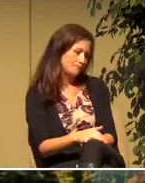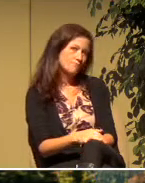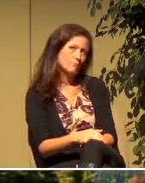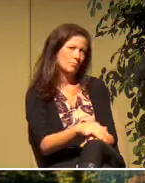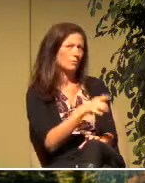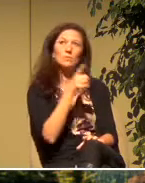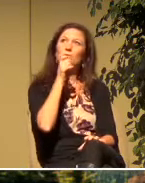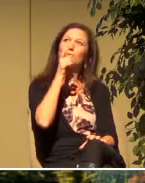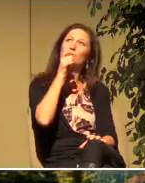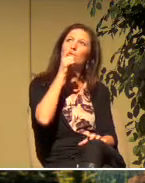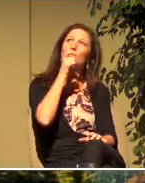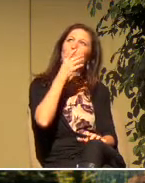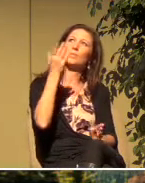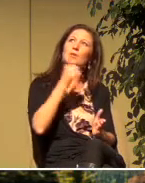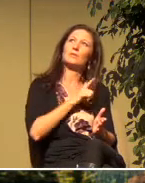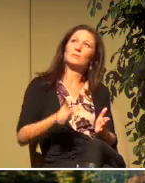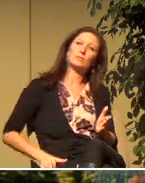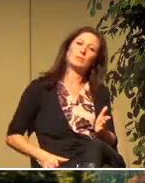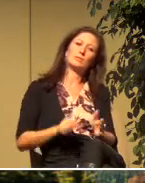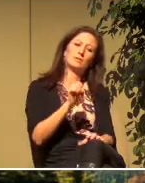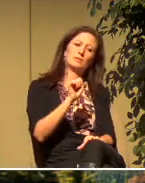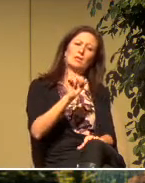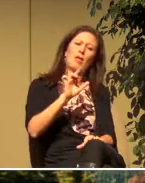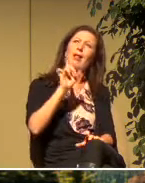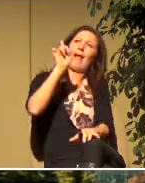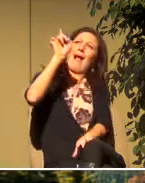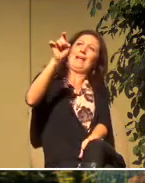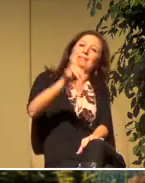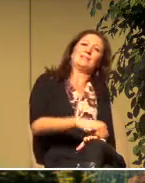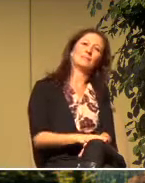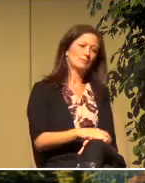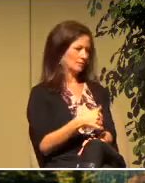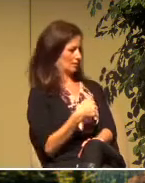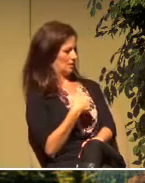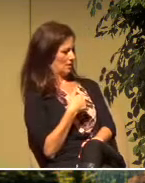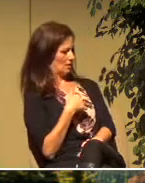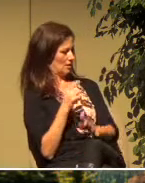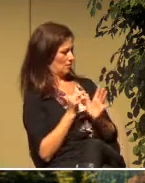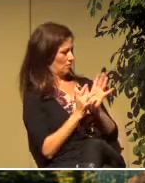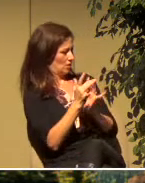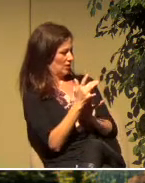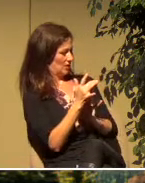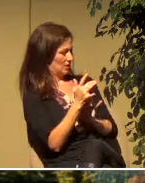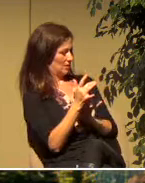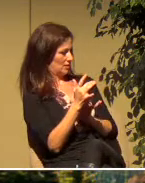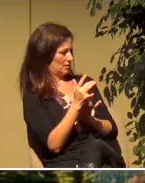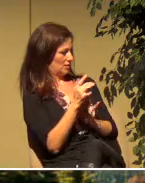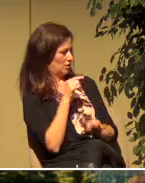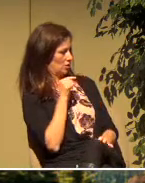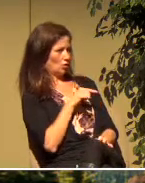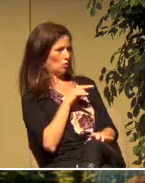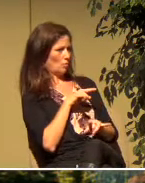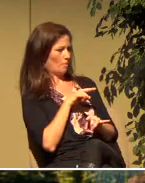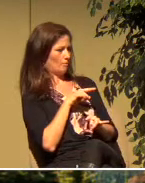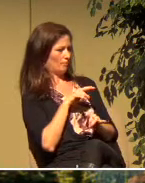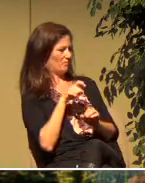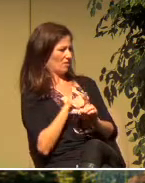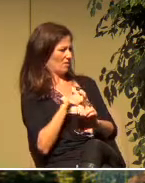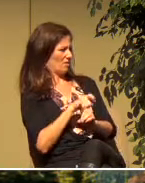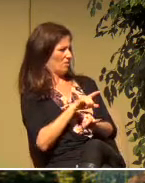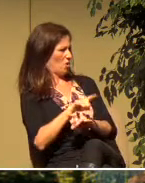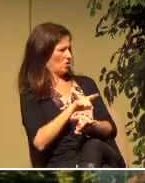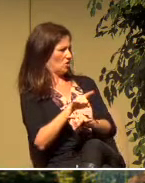Who are you, Lord? Saul asked. I am Jesus whom you are persecuting, he replied.